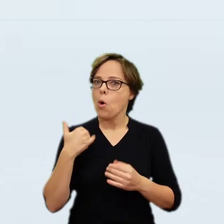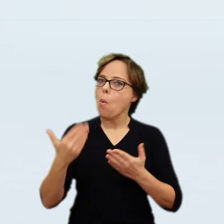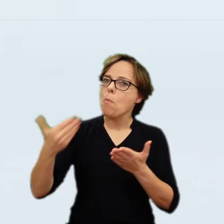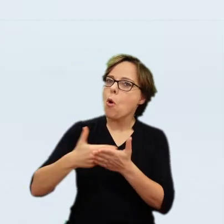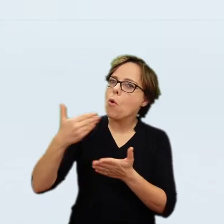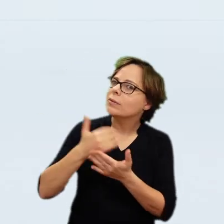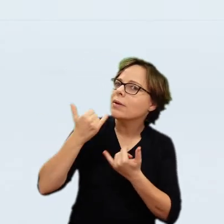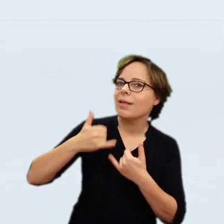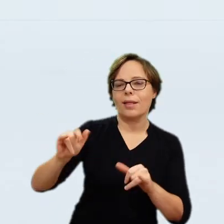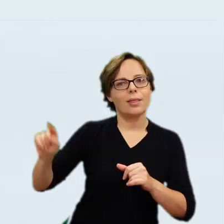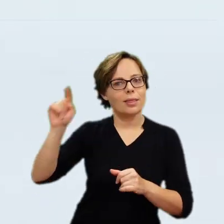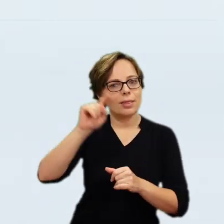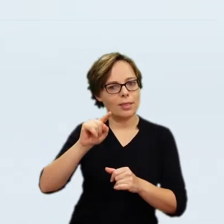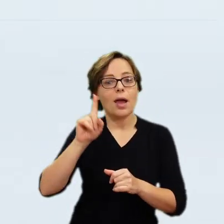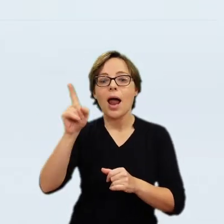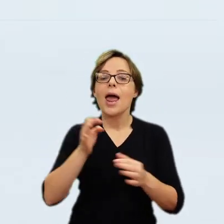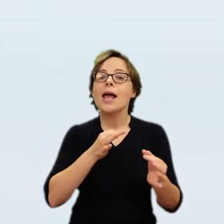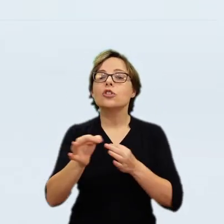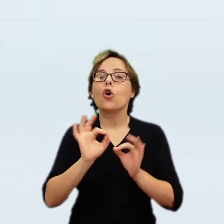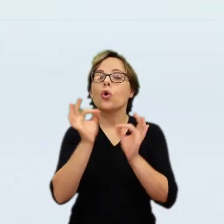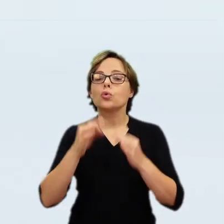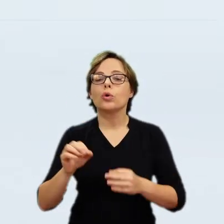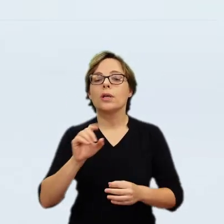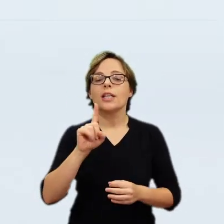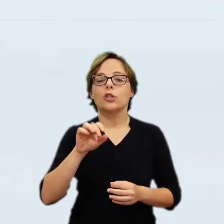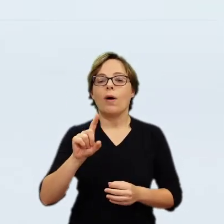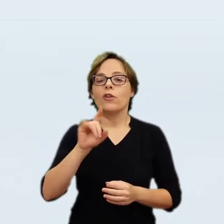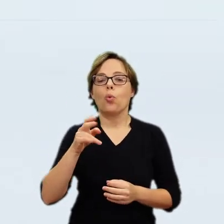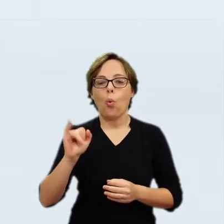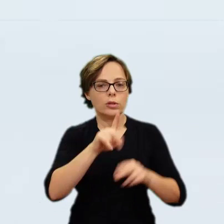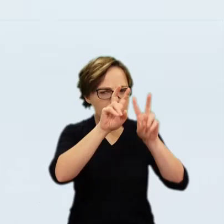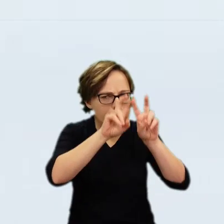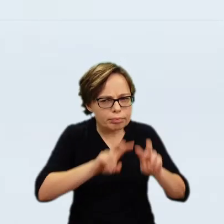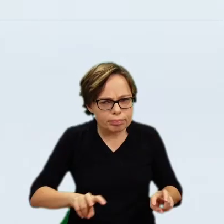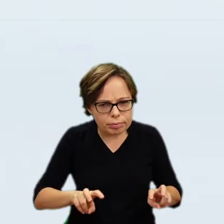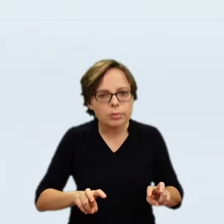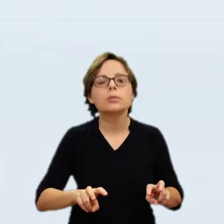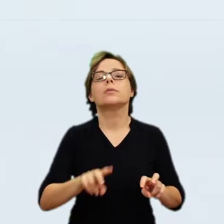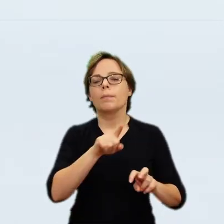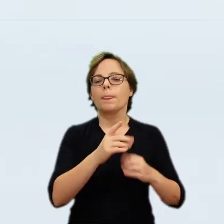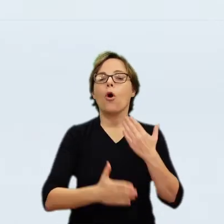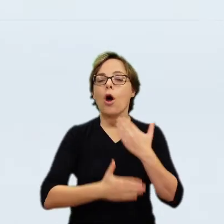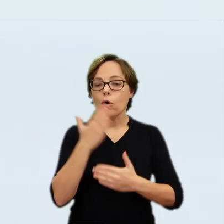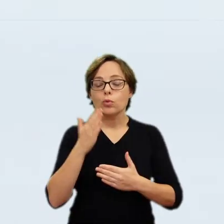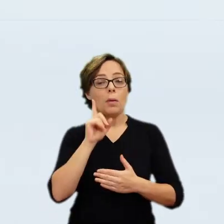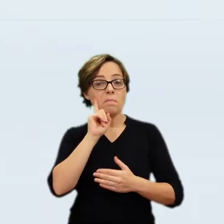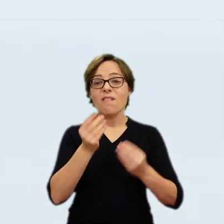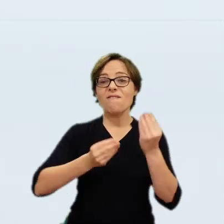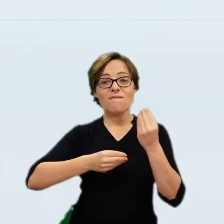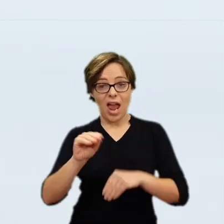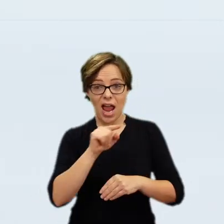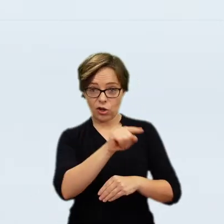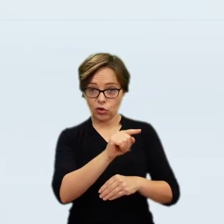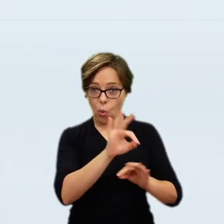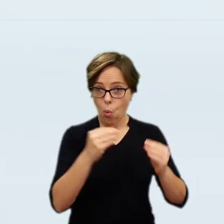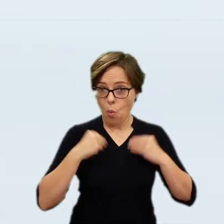the royal castle here in Warsaw. Polish costumes were based on rich mixtures of Western and Eastern fashion. This